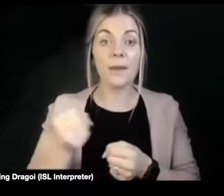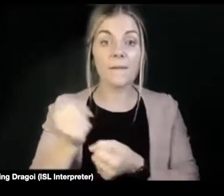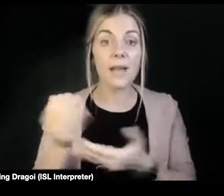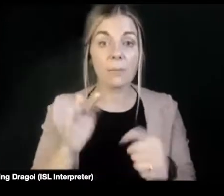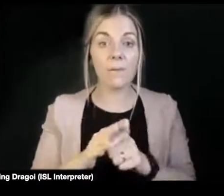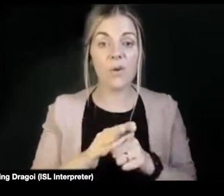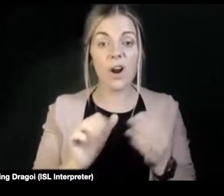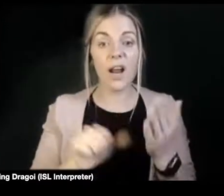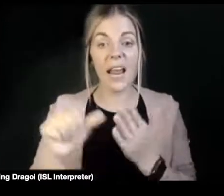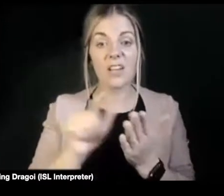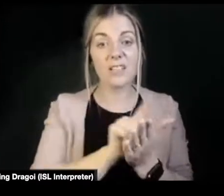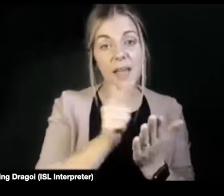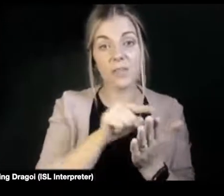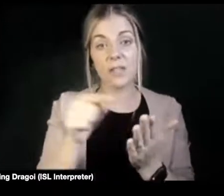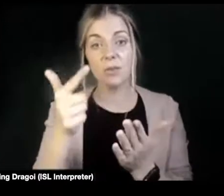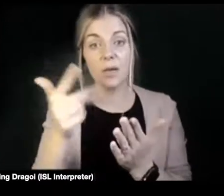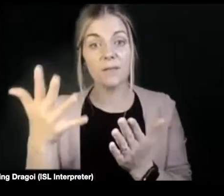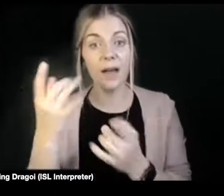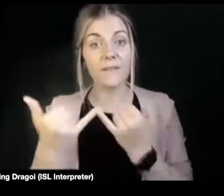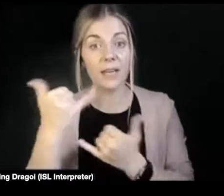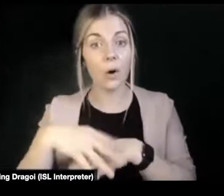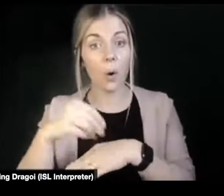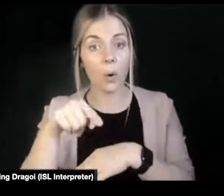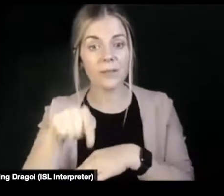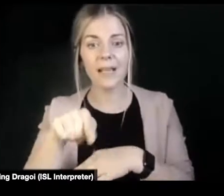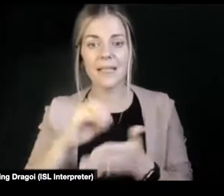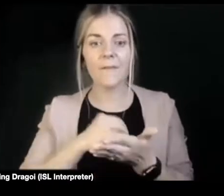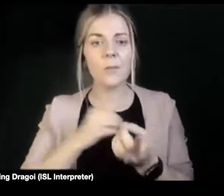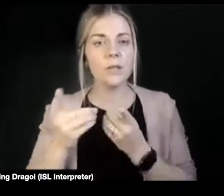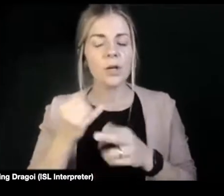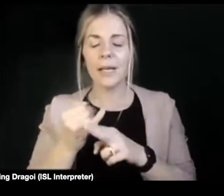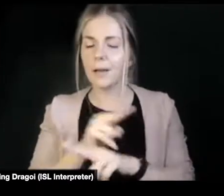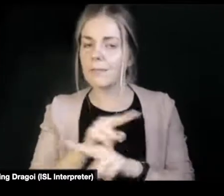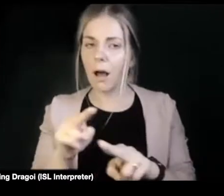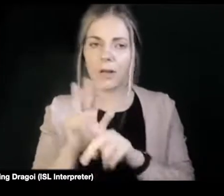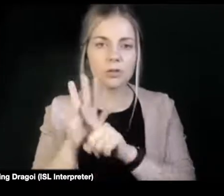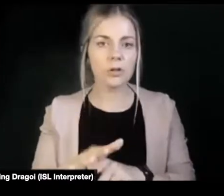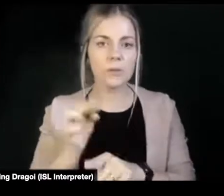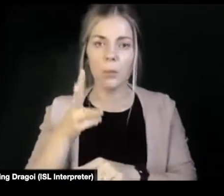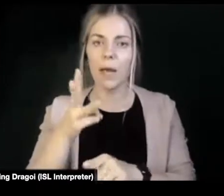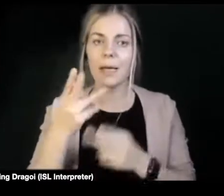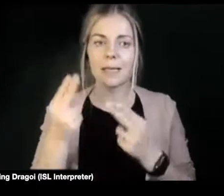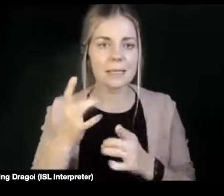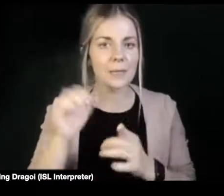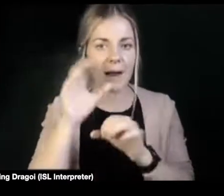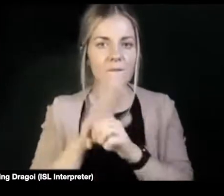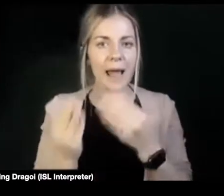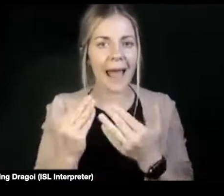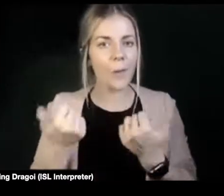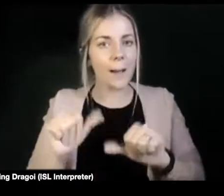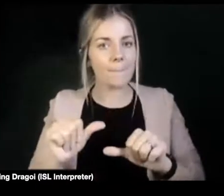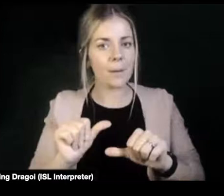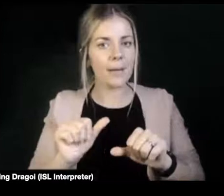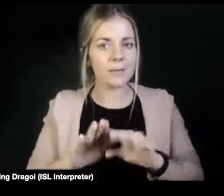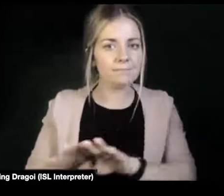soon. And this has to be done in a really non-discriminatory way. So we need to be careful how that law is implemented to make sure actually